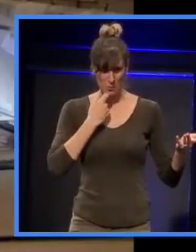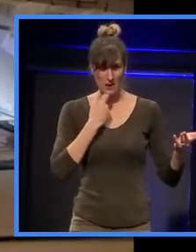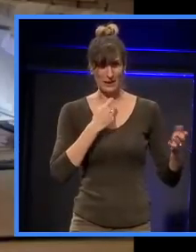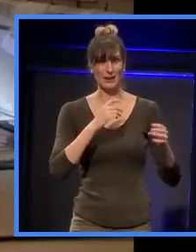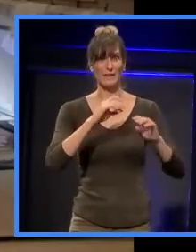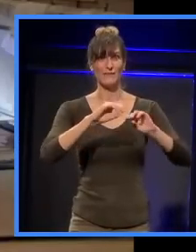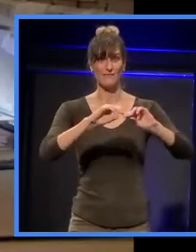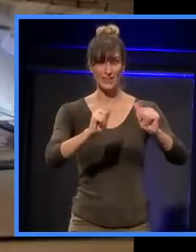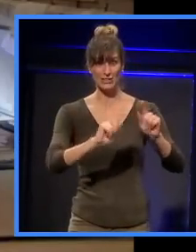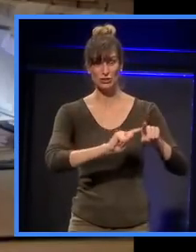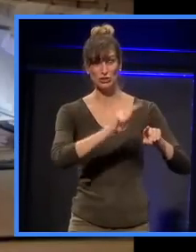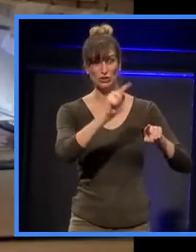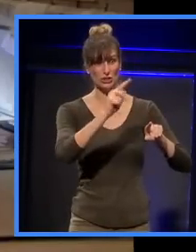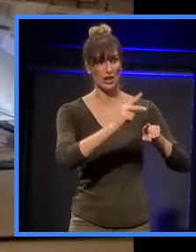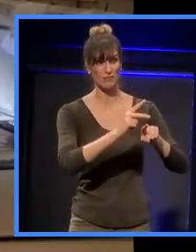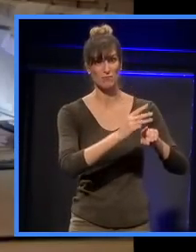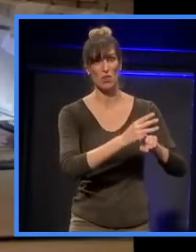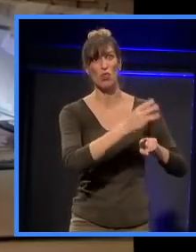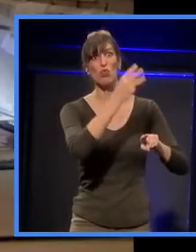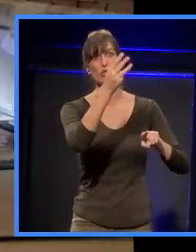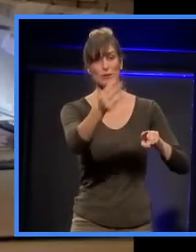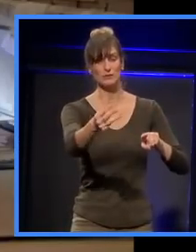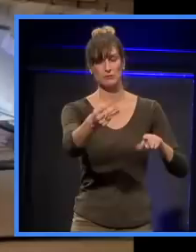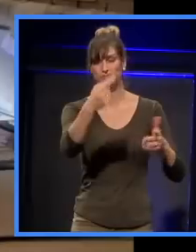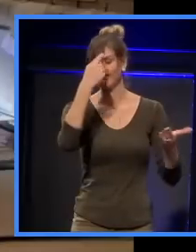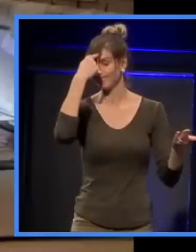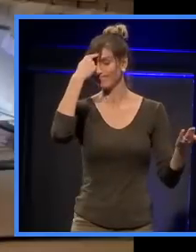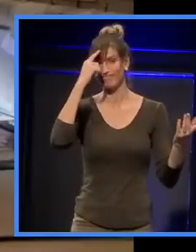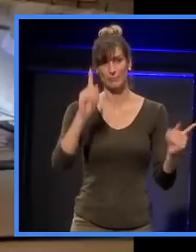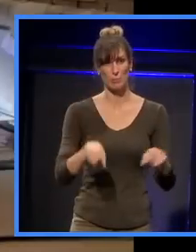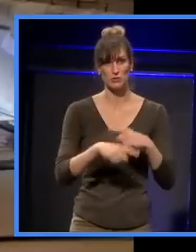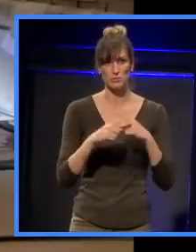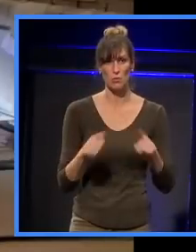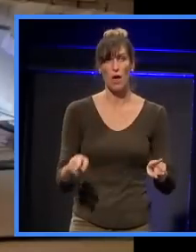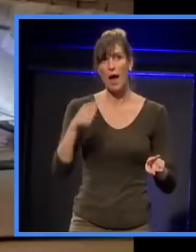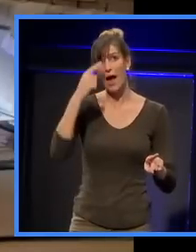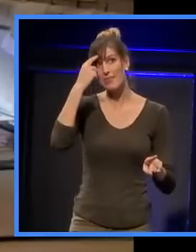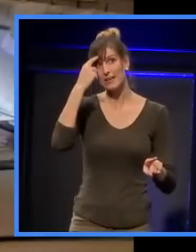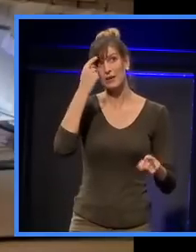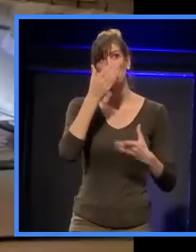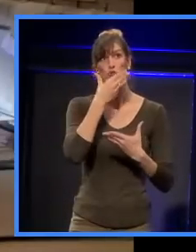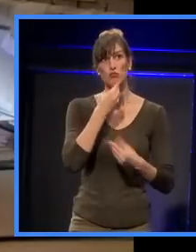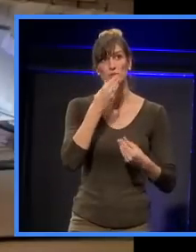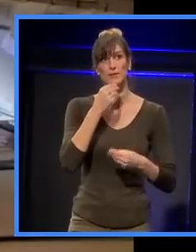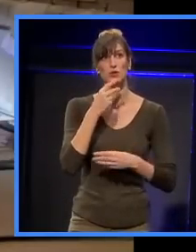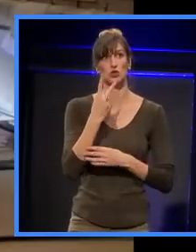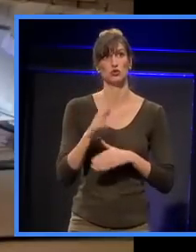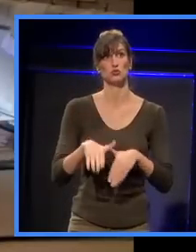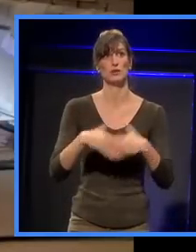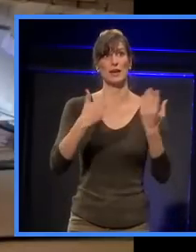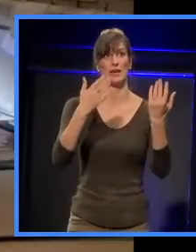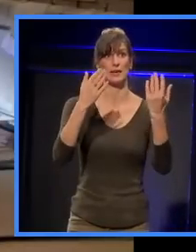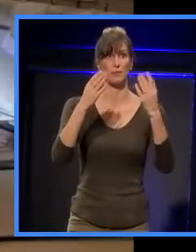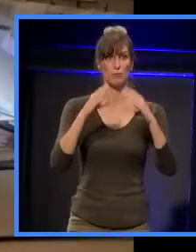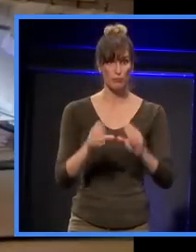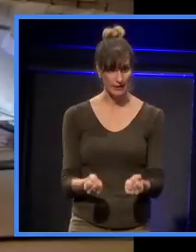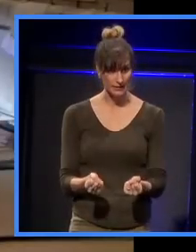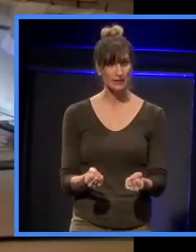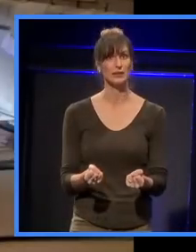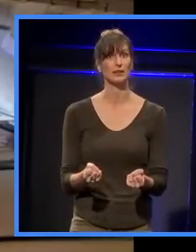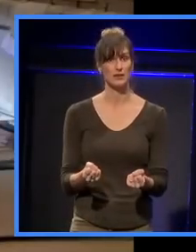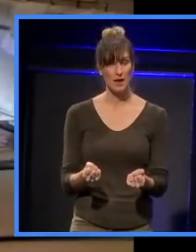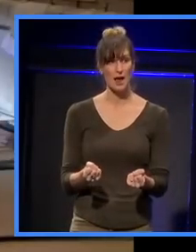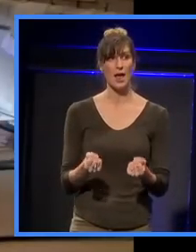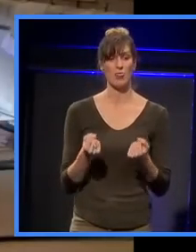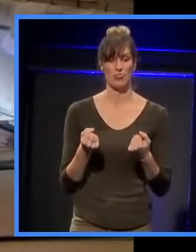it was going to be ready. I think they had a two-day break for Christmas, and then they started with basically,